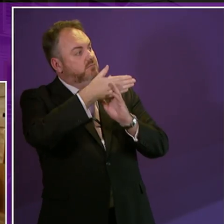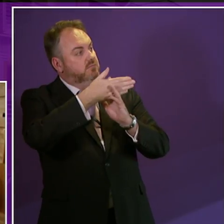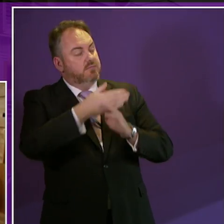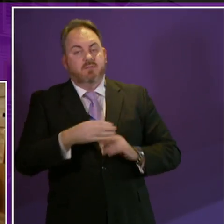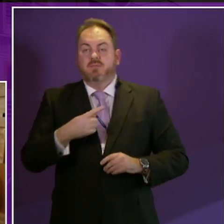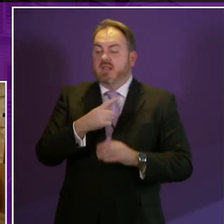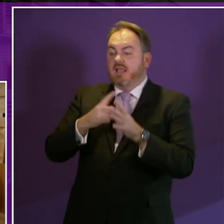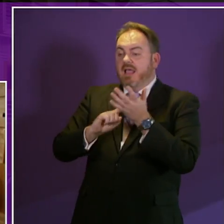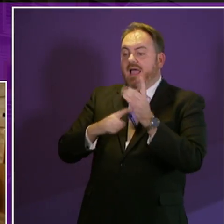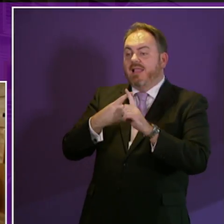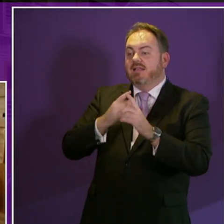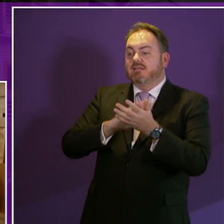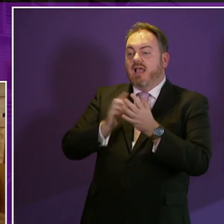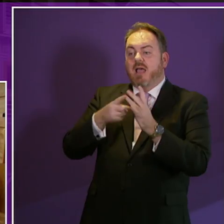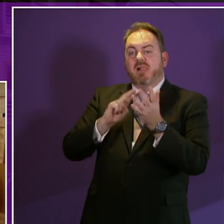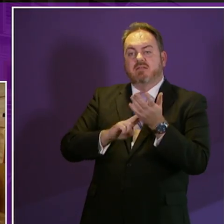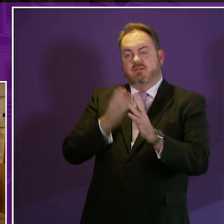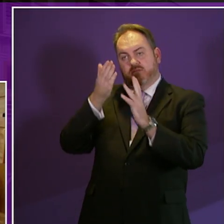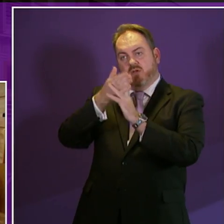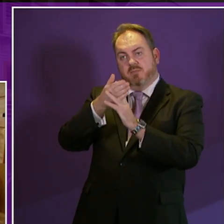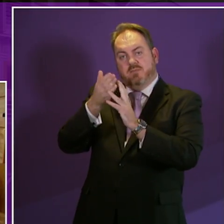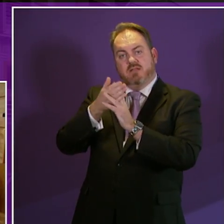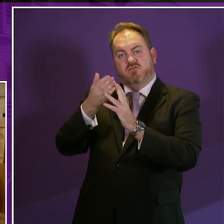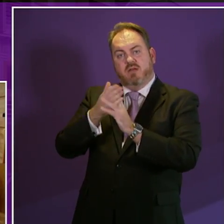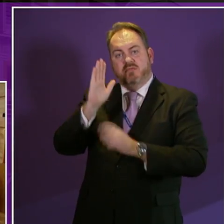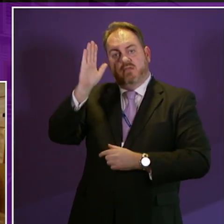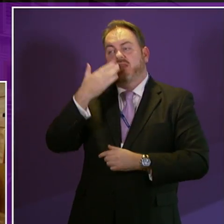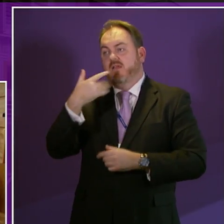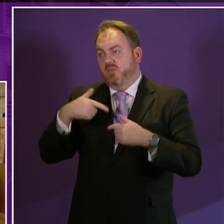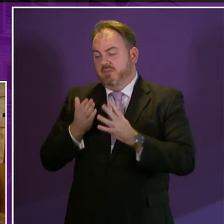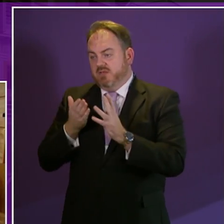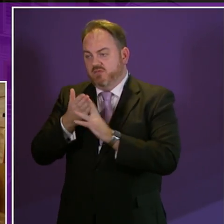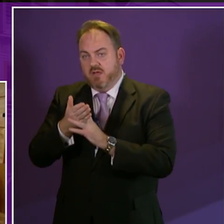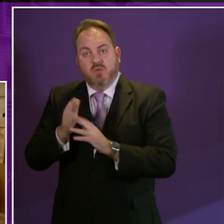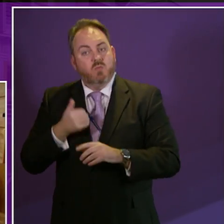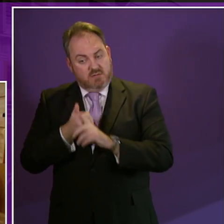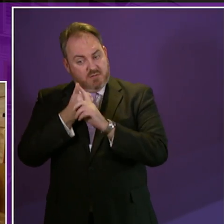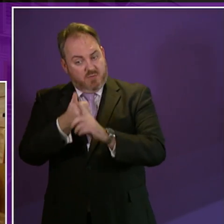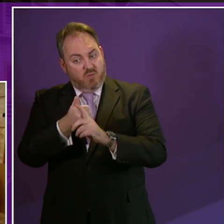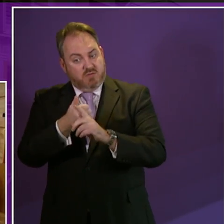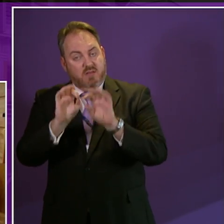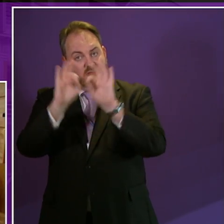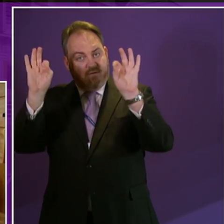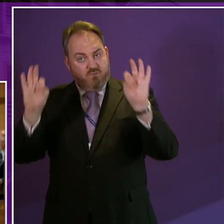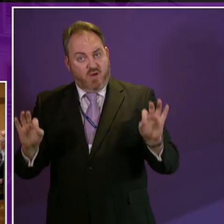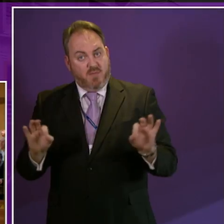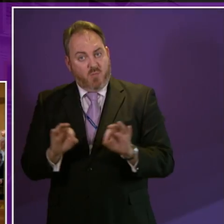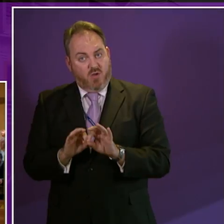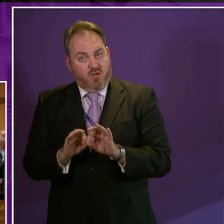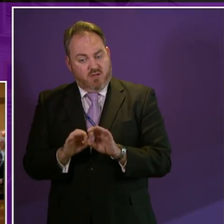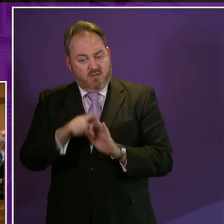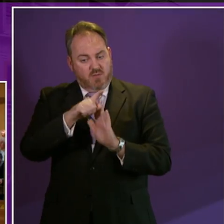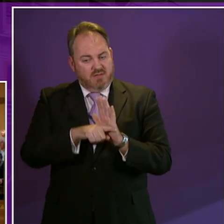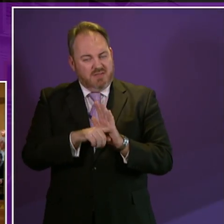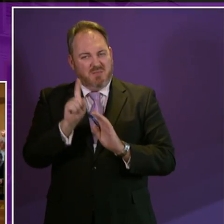I am grateful to the Minister for taking the intervention and we are very supportive of the introduction of a framework for families affected by disability. The title